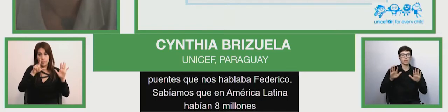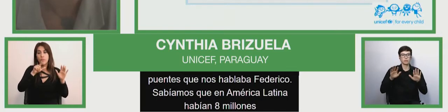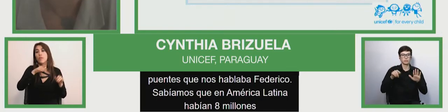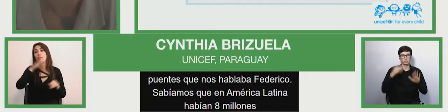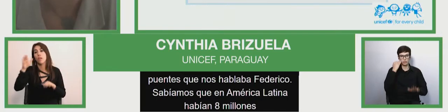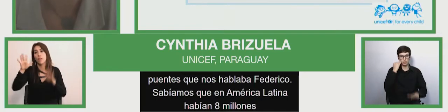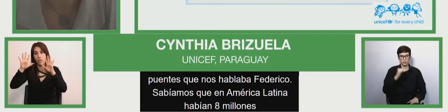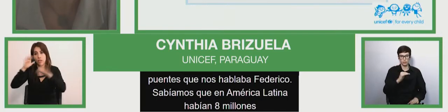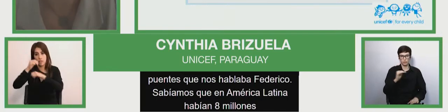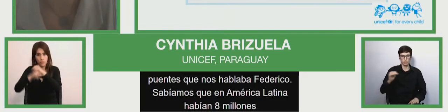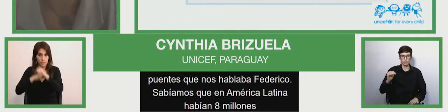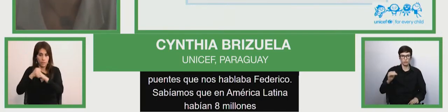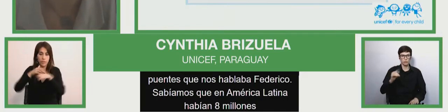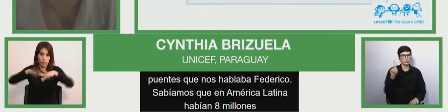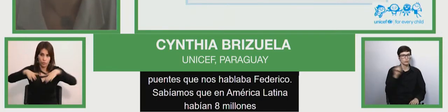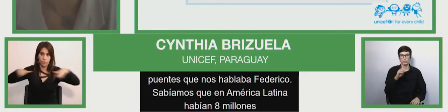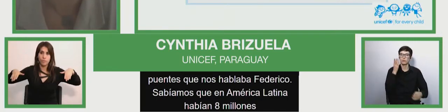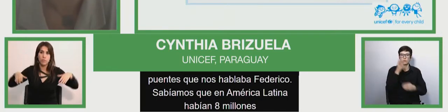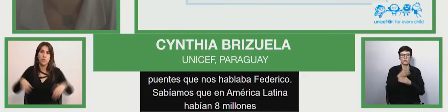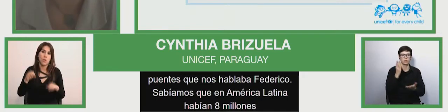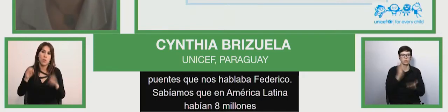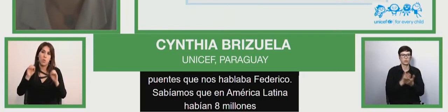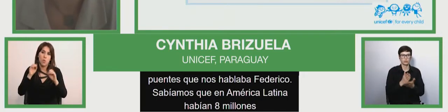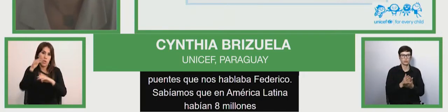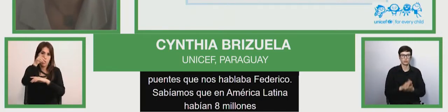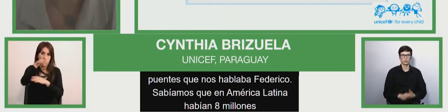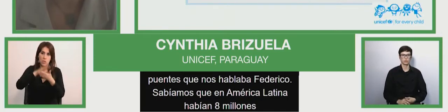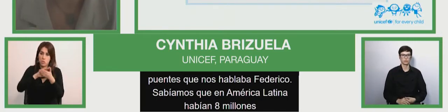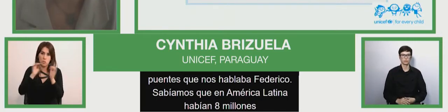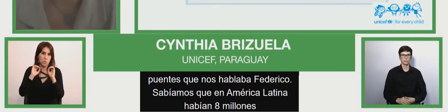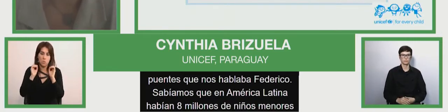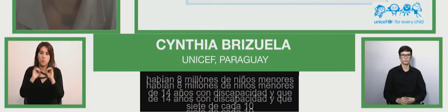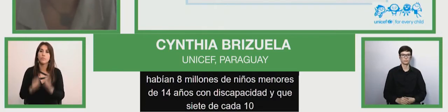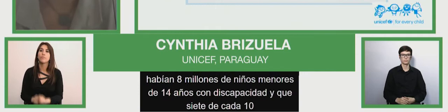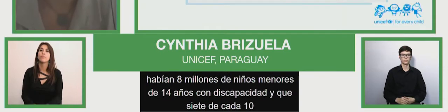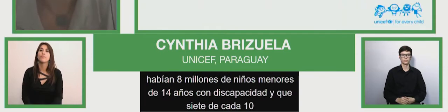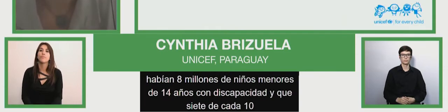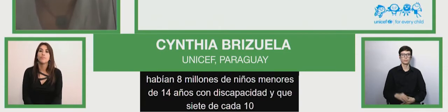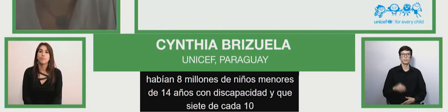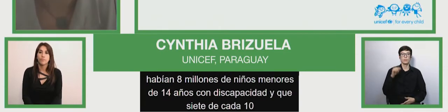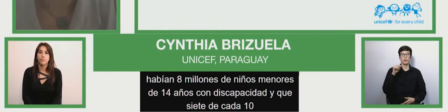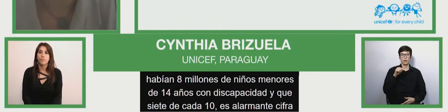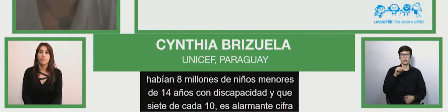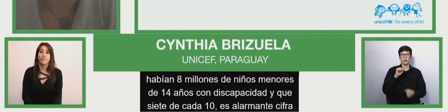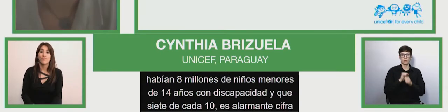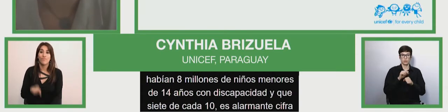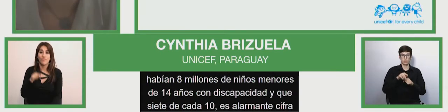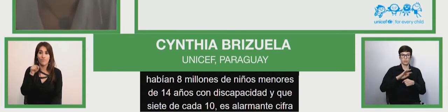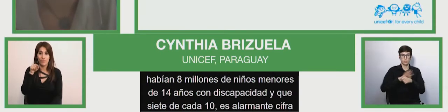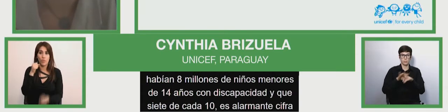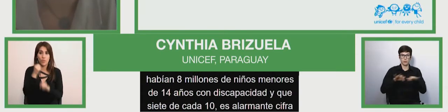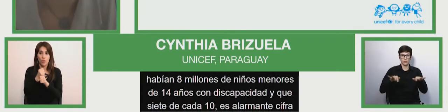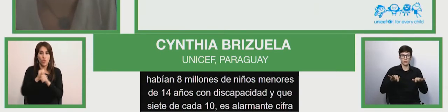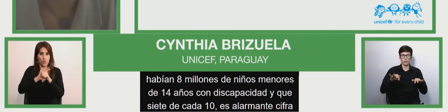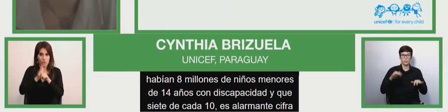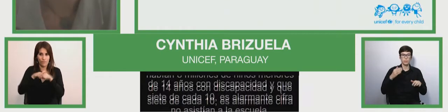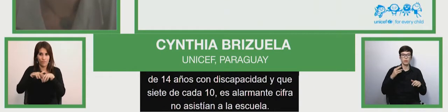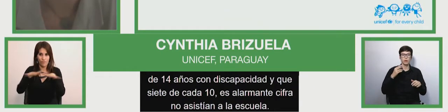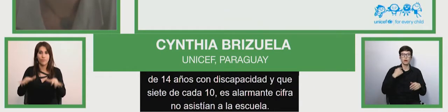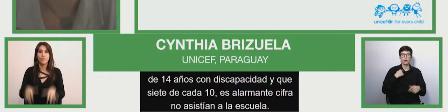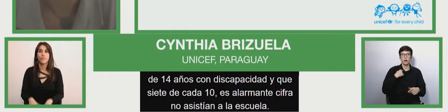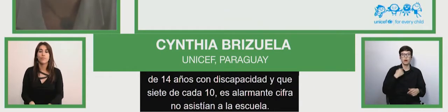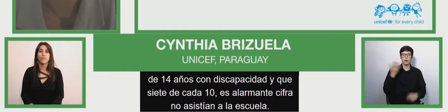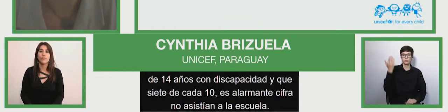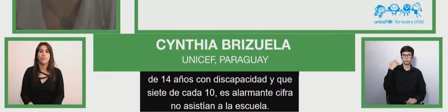figure would not go to school with pandemia we knew from february